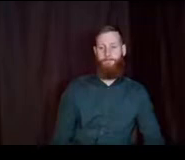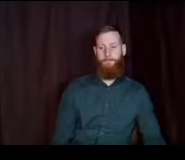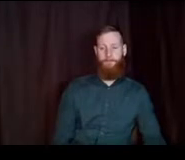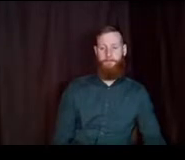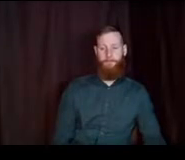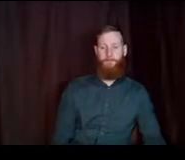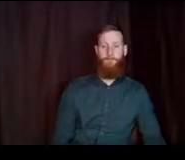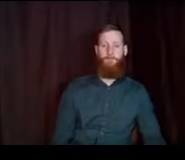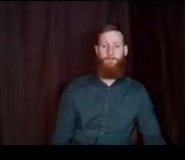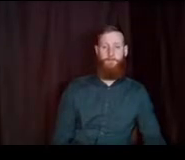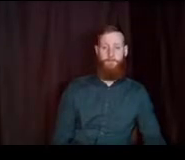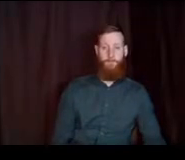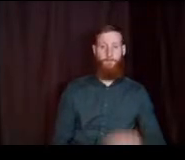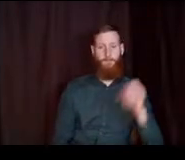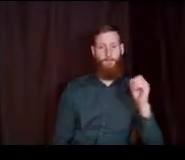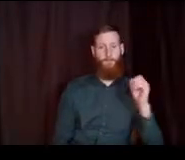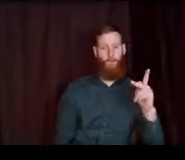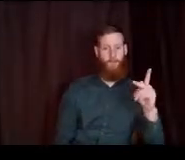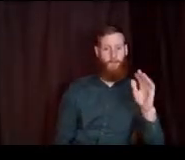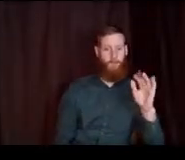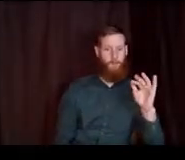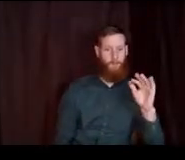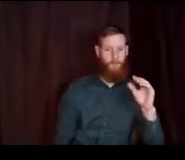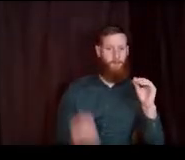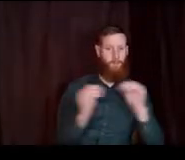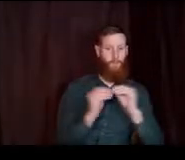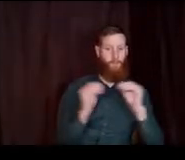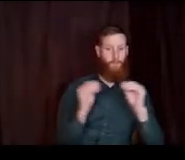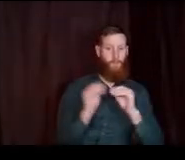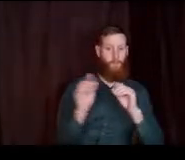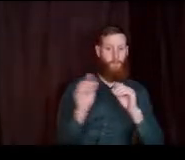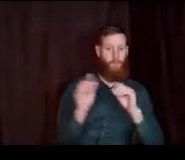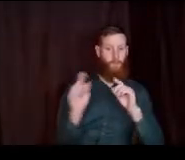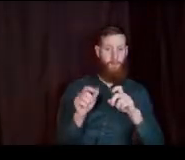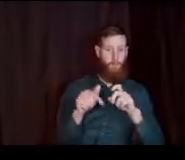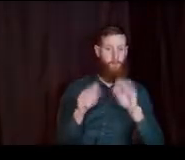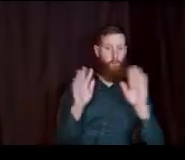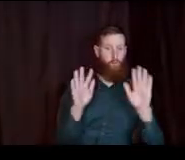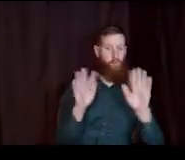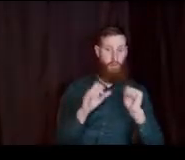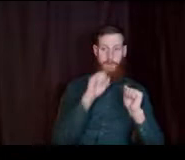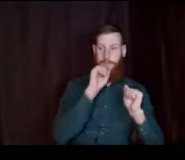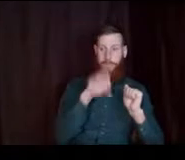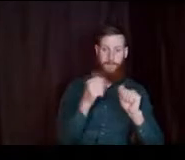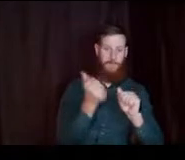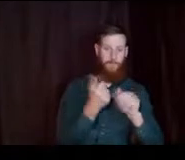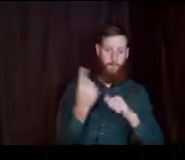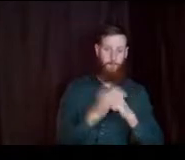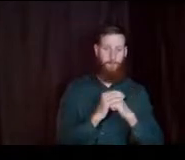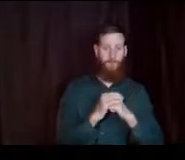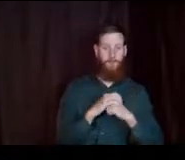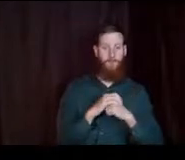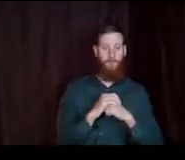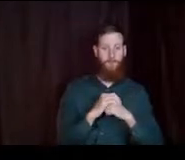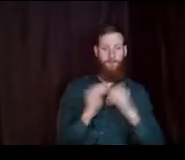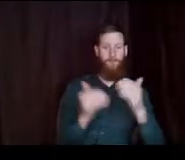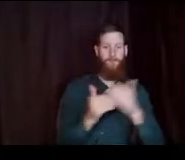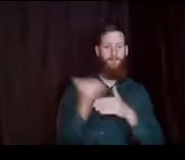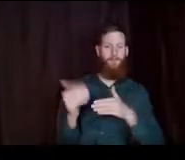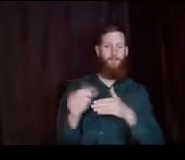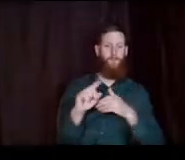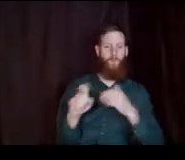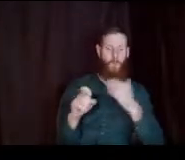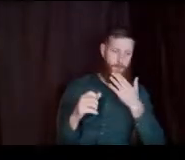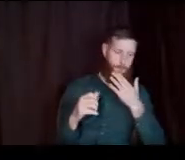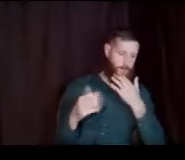All right. We're keeping more questions are coming through. This is great. I love it everyone. All right. Next question. My